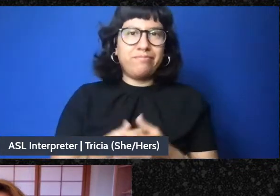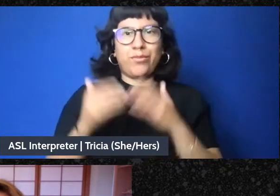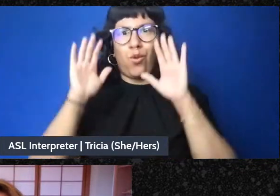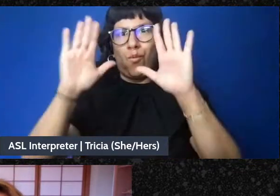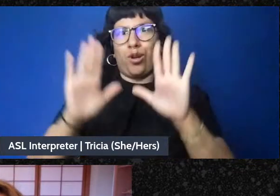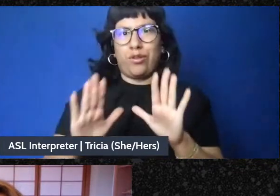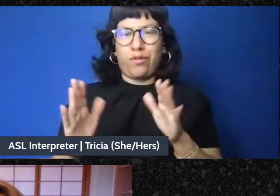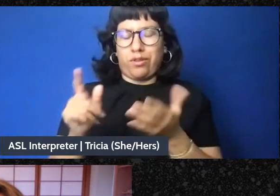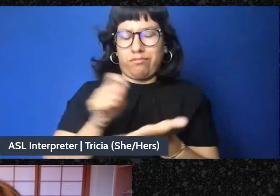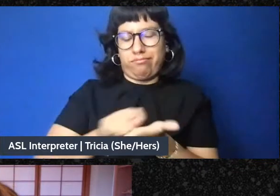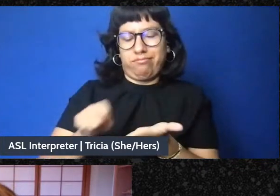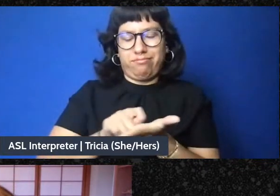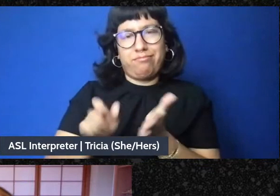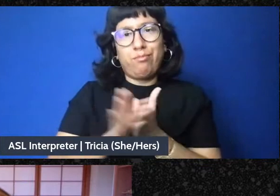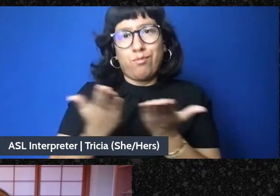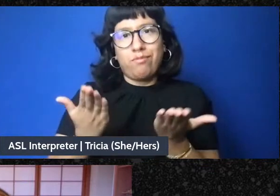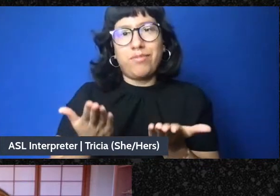book.